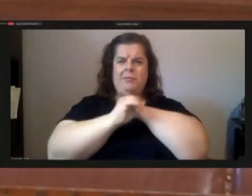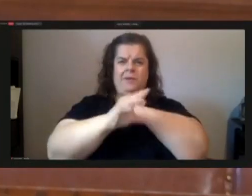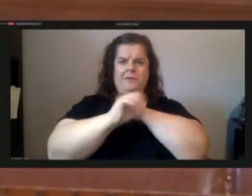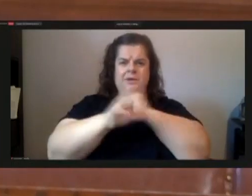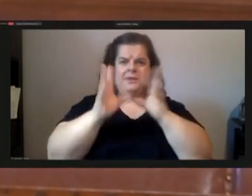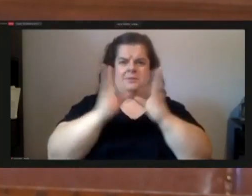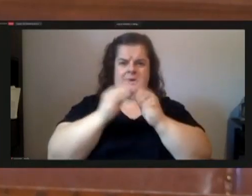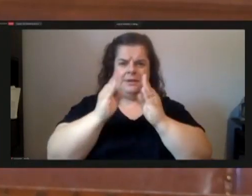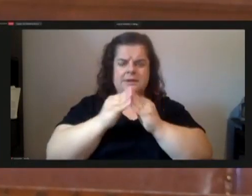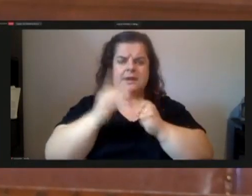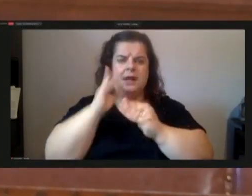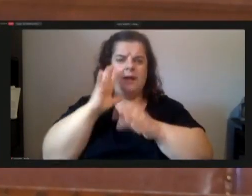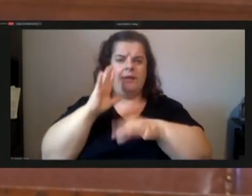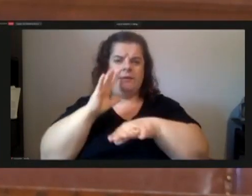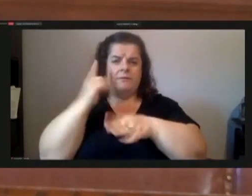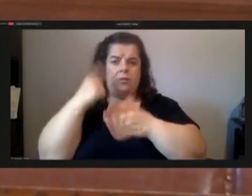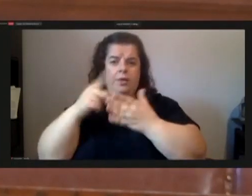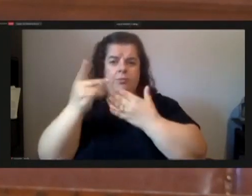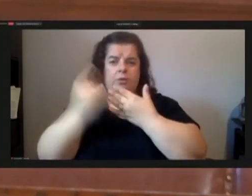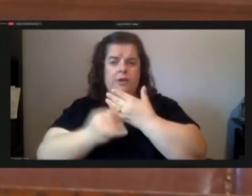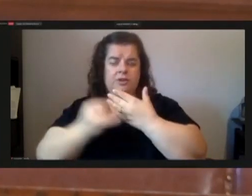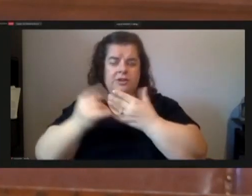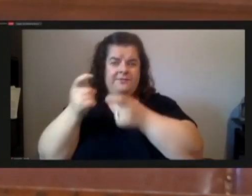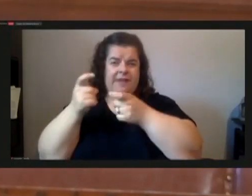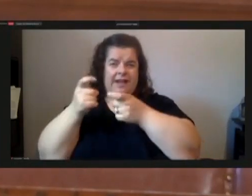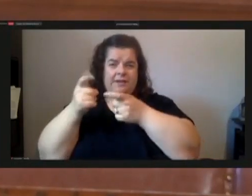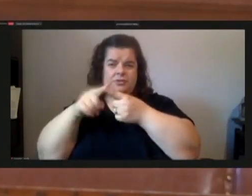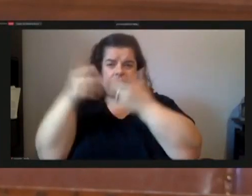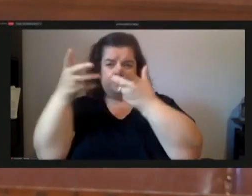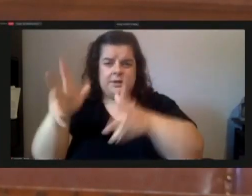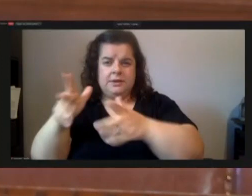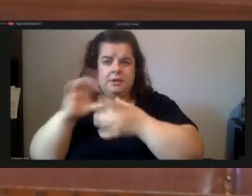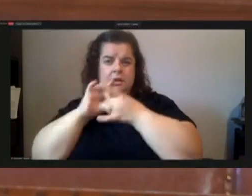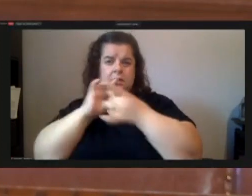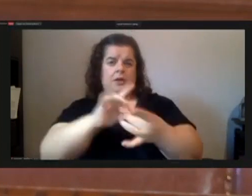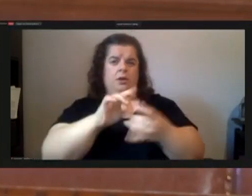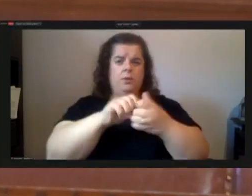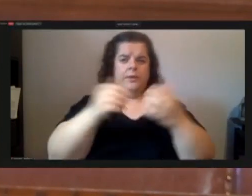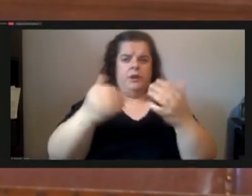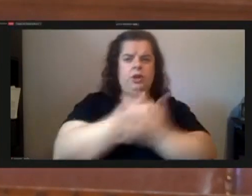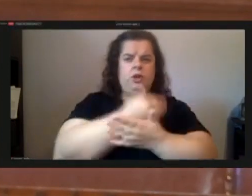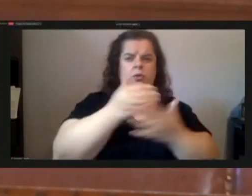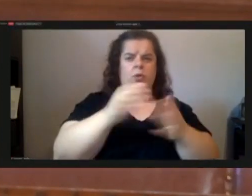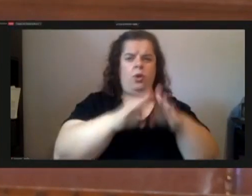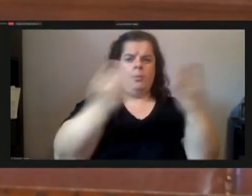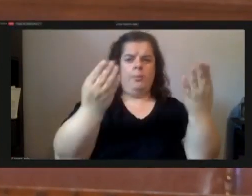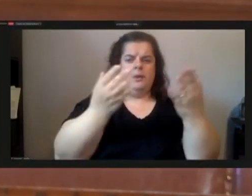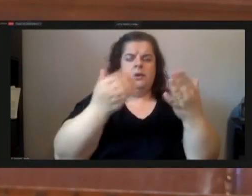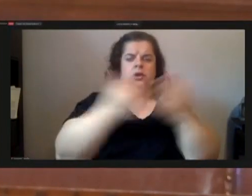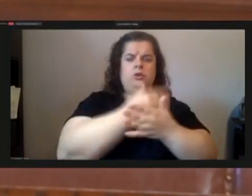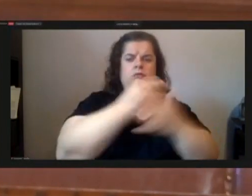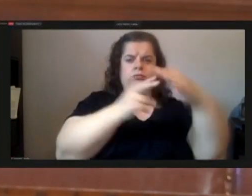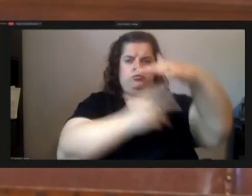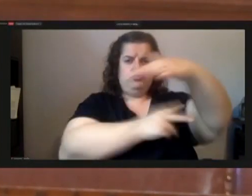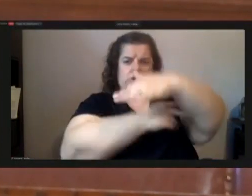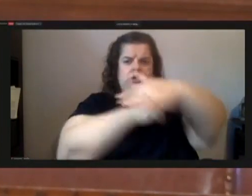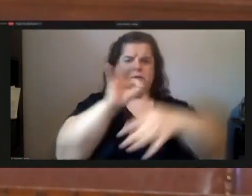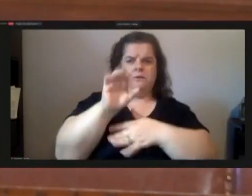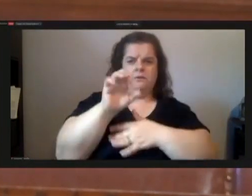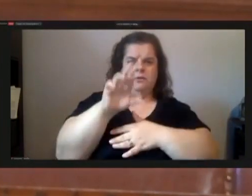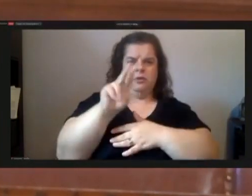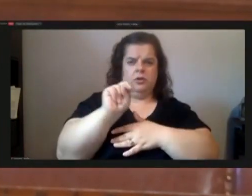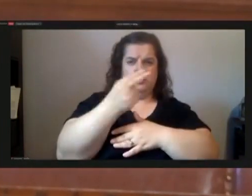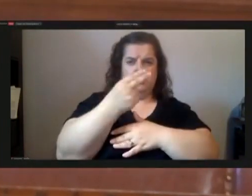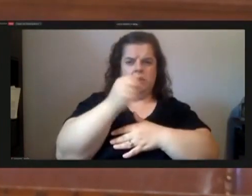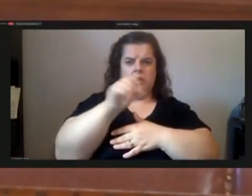fast track to be completed in coordination with the reopening of the new fern hollow bridge many the mayor's listening session in august